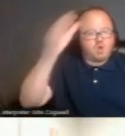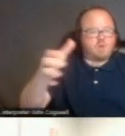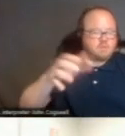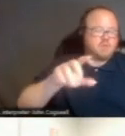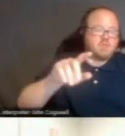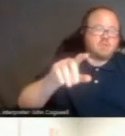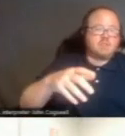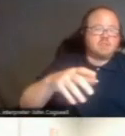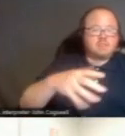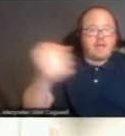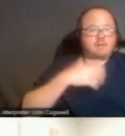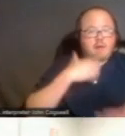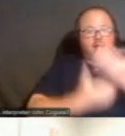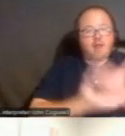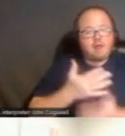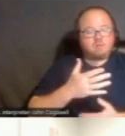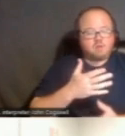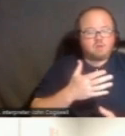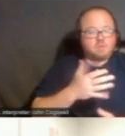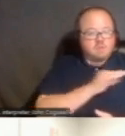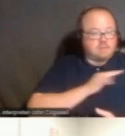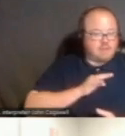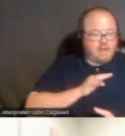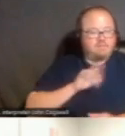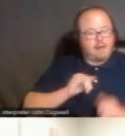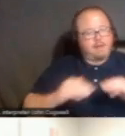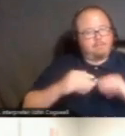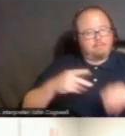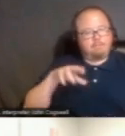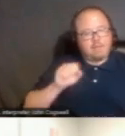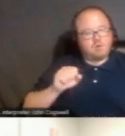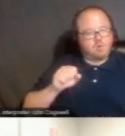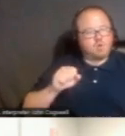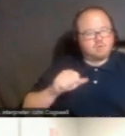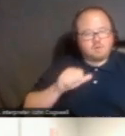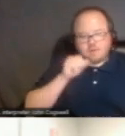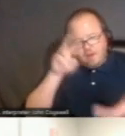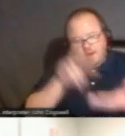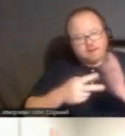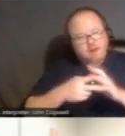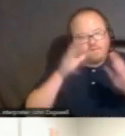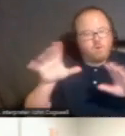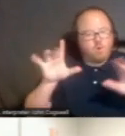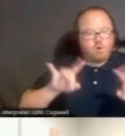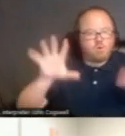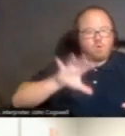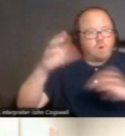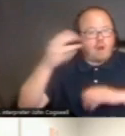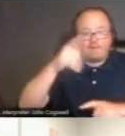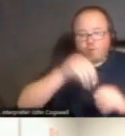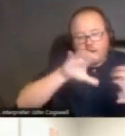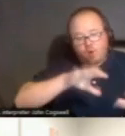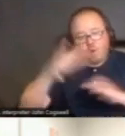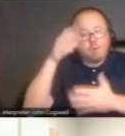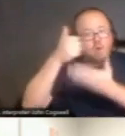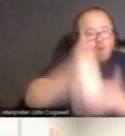hand is staffed solely by peers. And, uh, it's not intended for crisis. If you're in a crisis, they will help